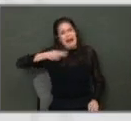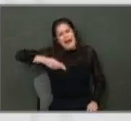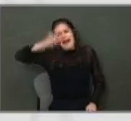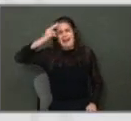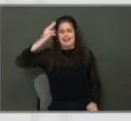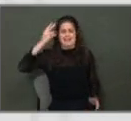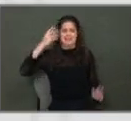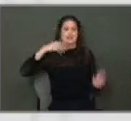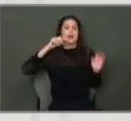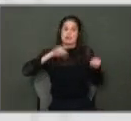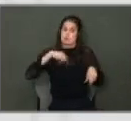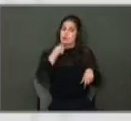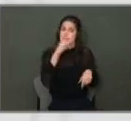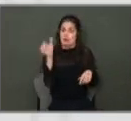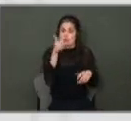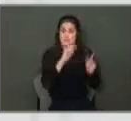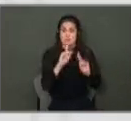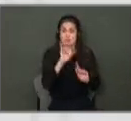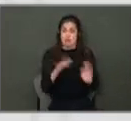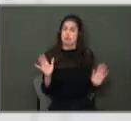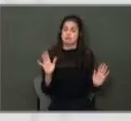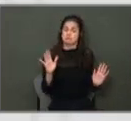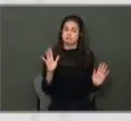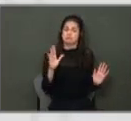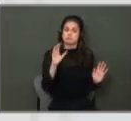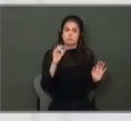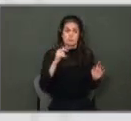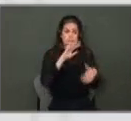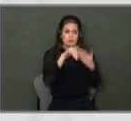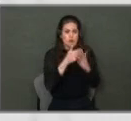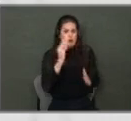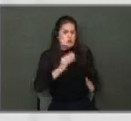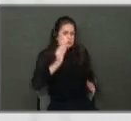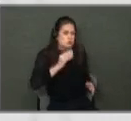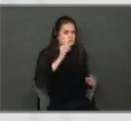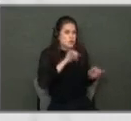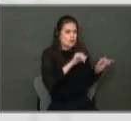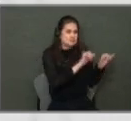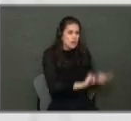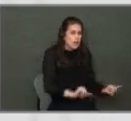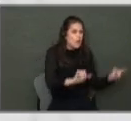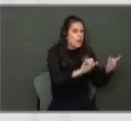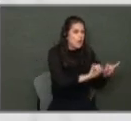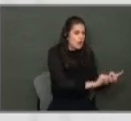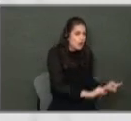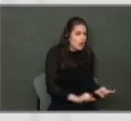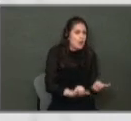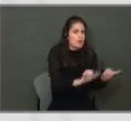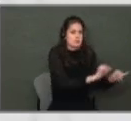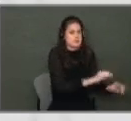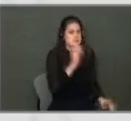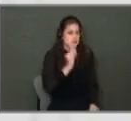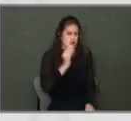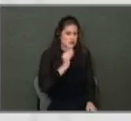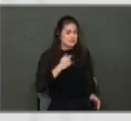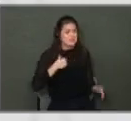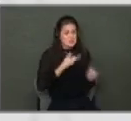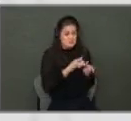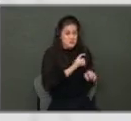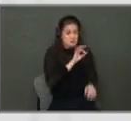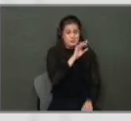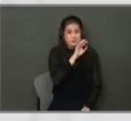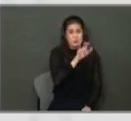been. And you can repeat that story across the board. I mean, everybody felt that. And, you know, a lot of that was fuel